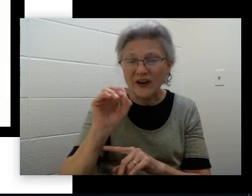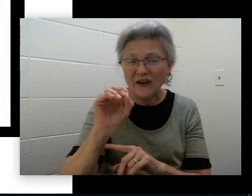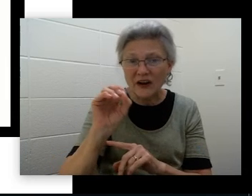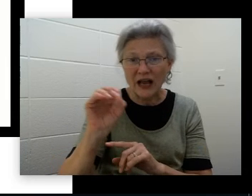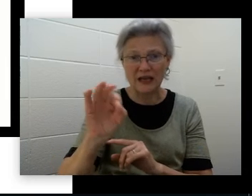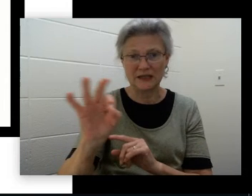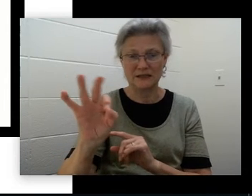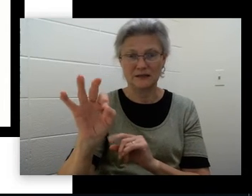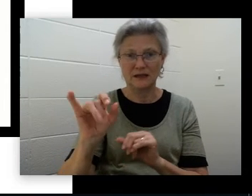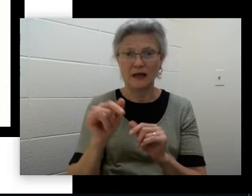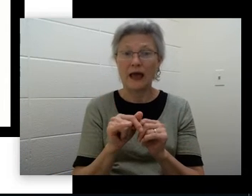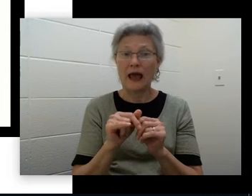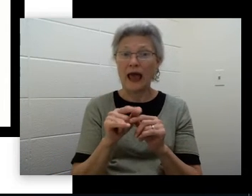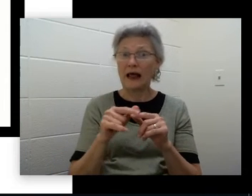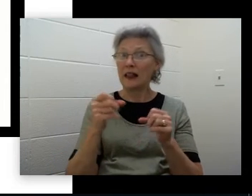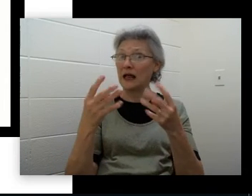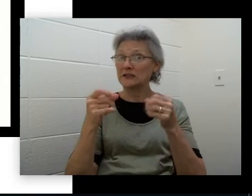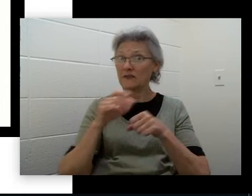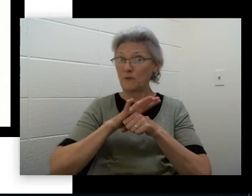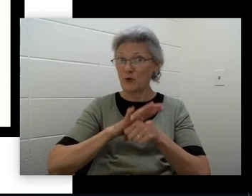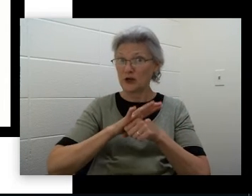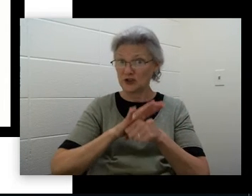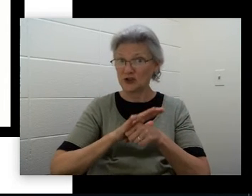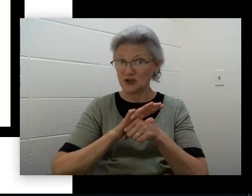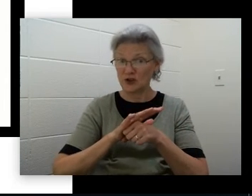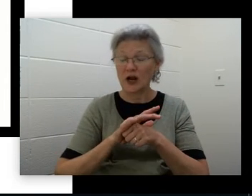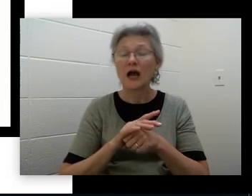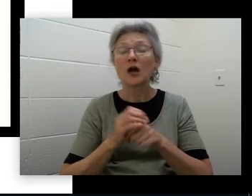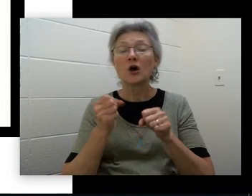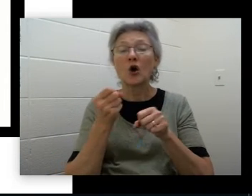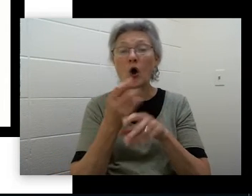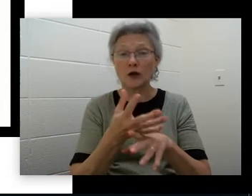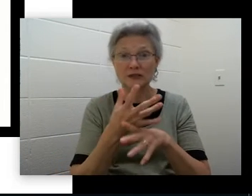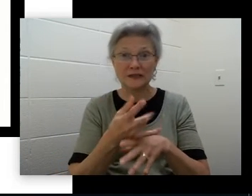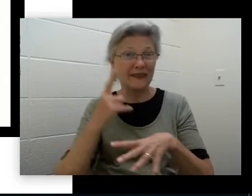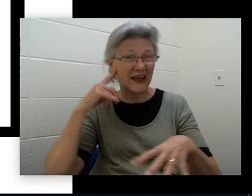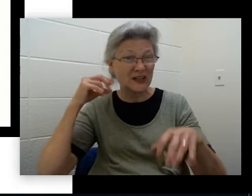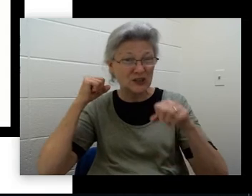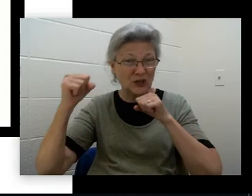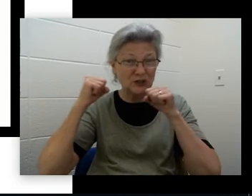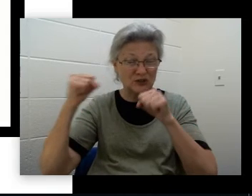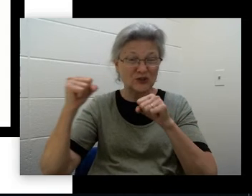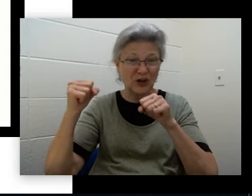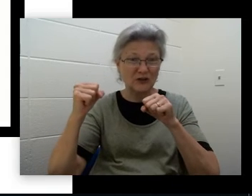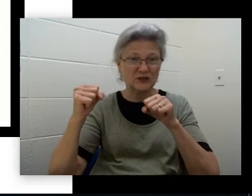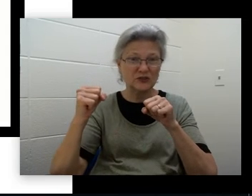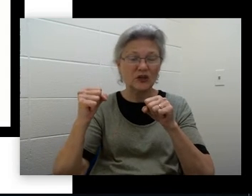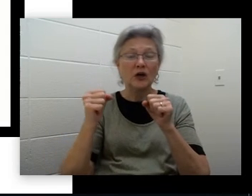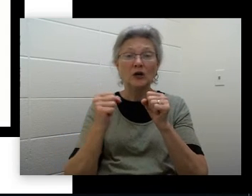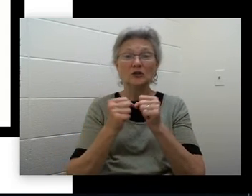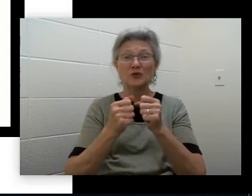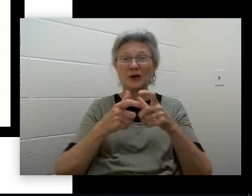excessive pressure within the lightning path expands at supersonic rates on return strokes.